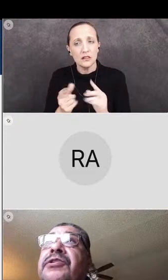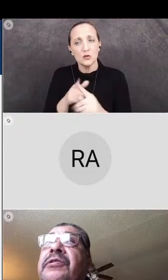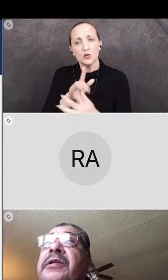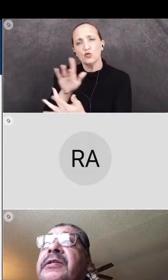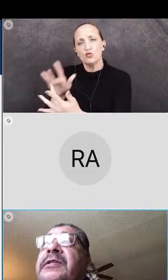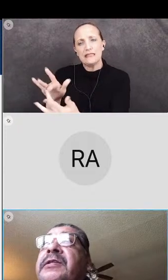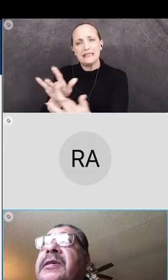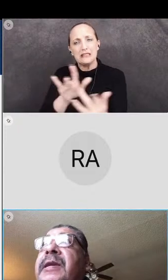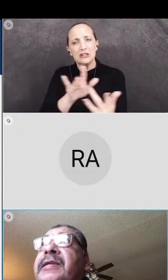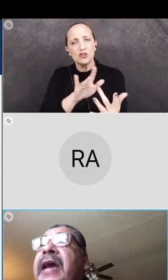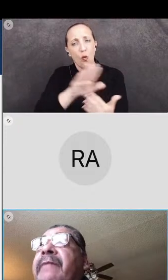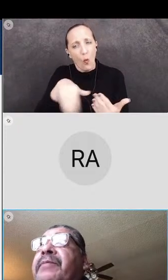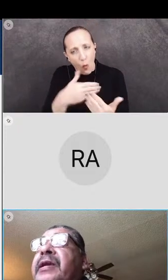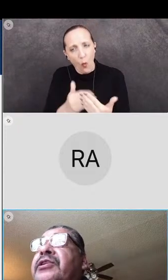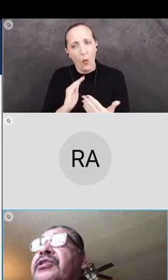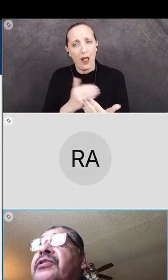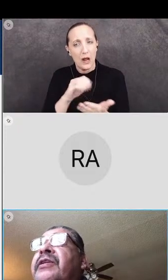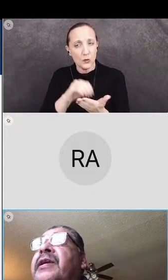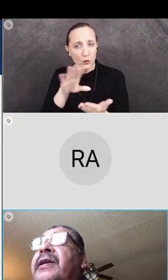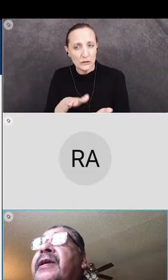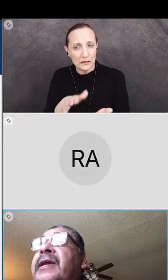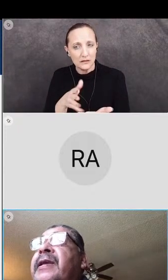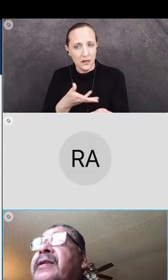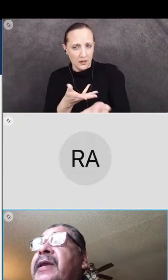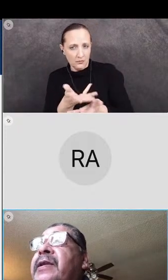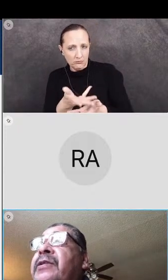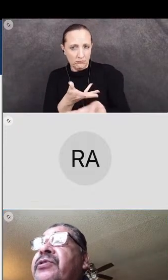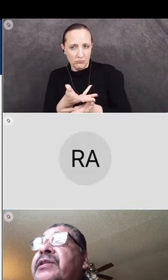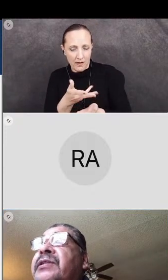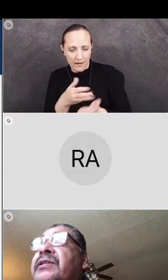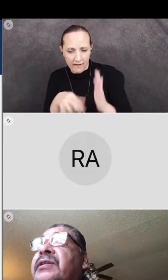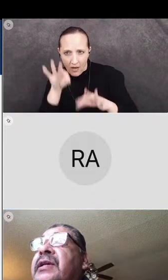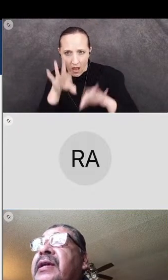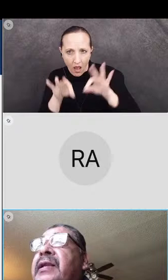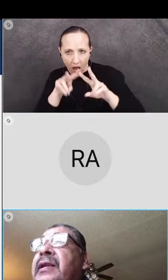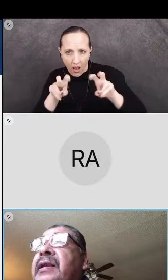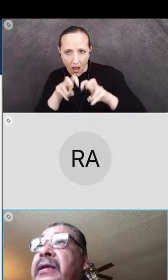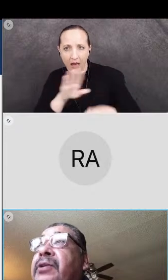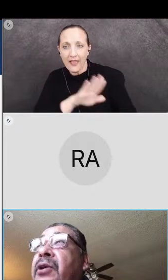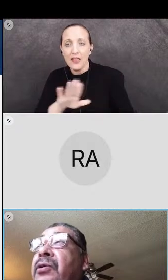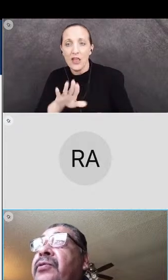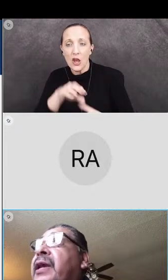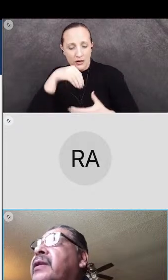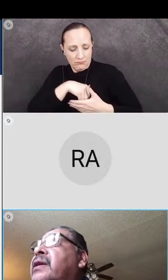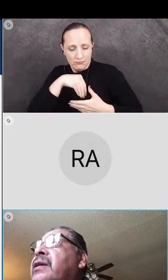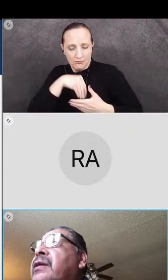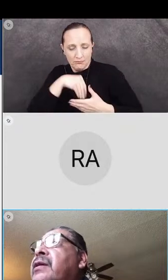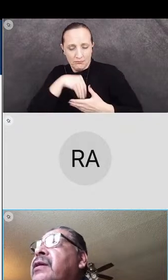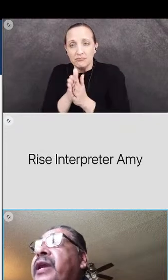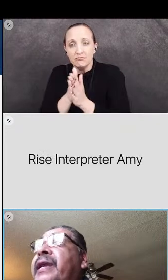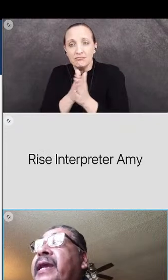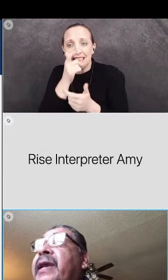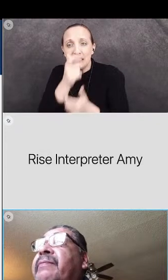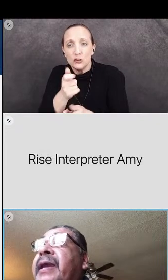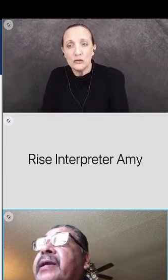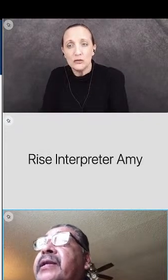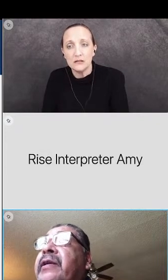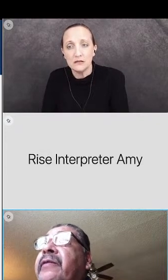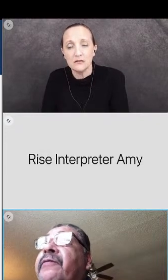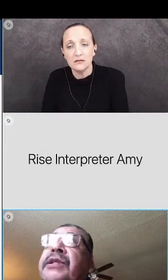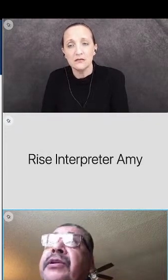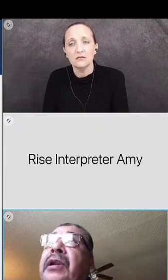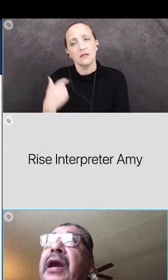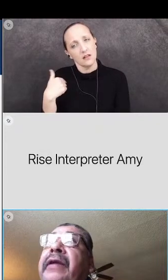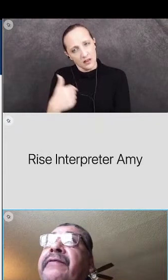to all our students, tap into their hidden interests, let them know that we can